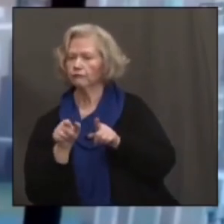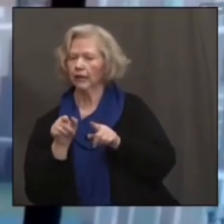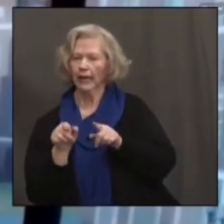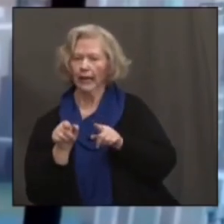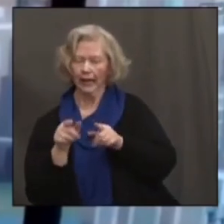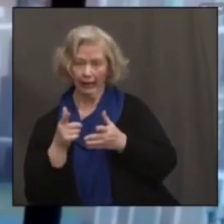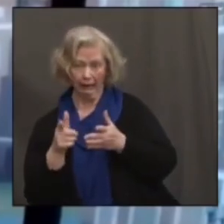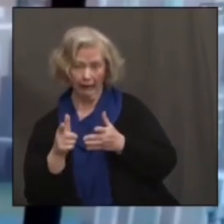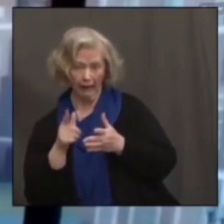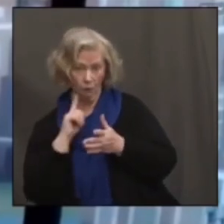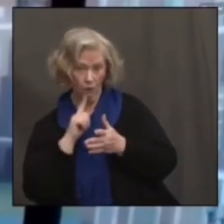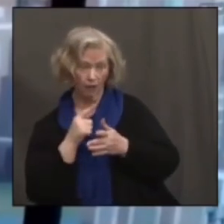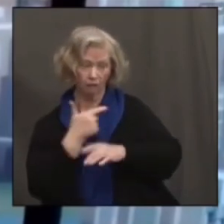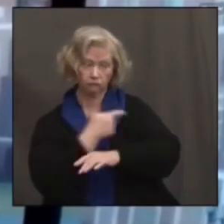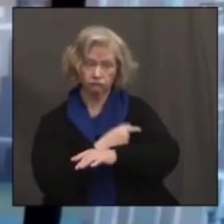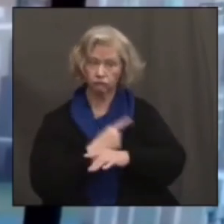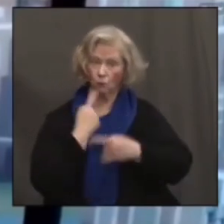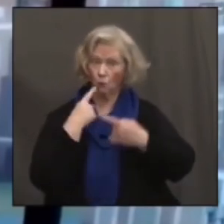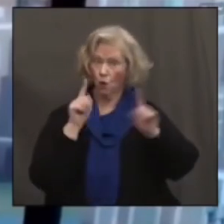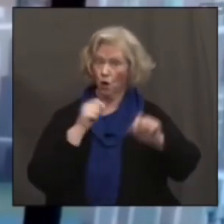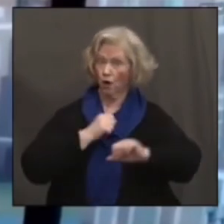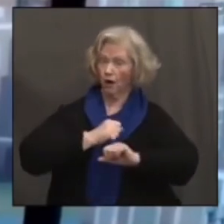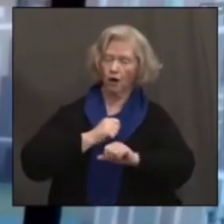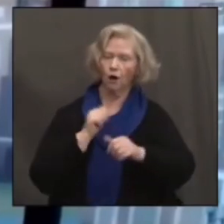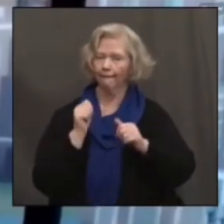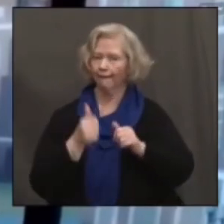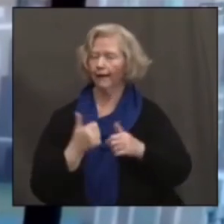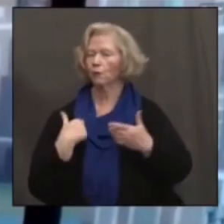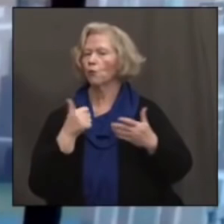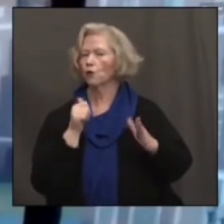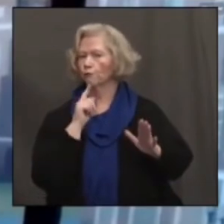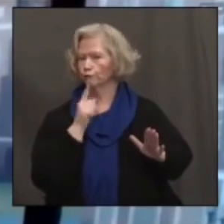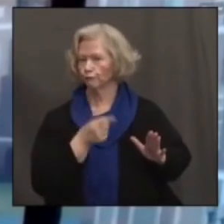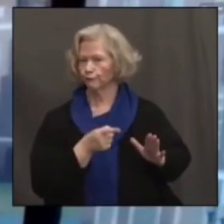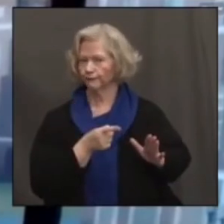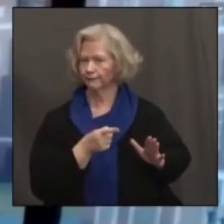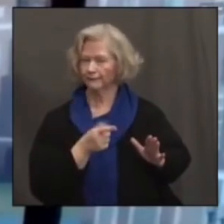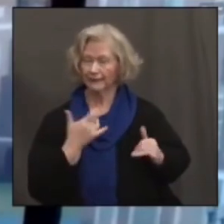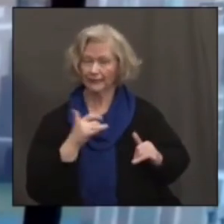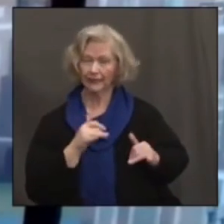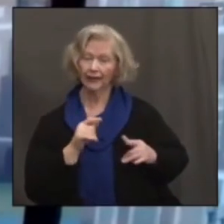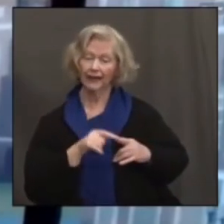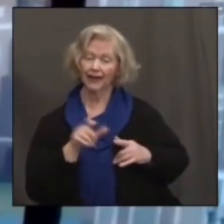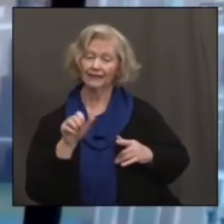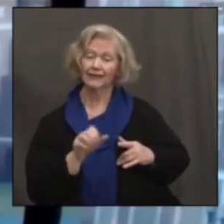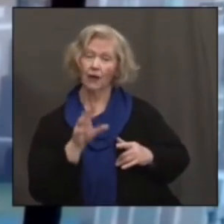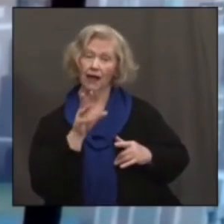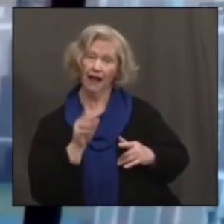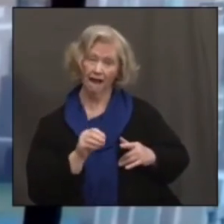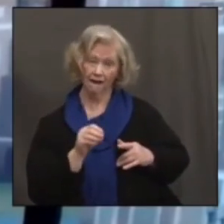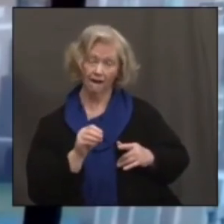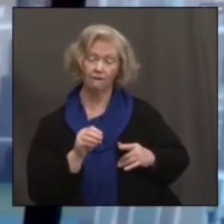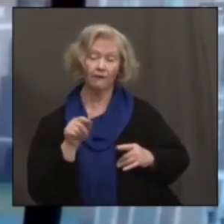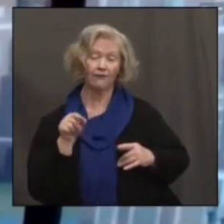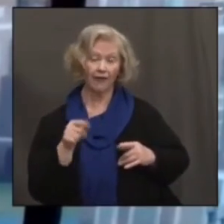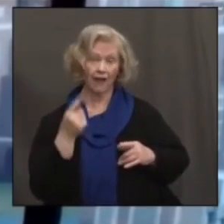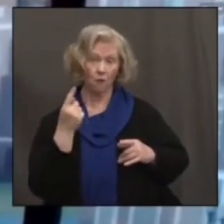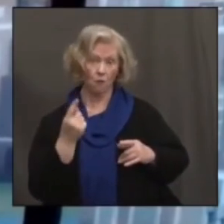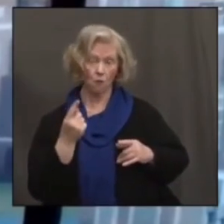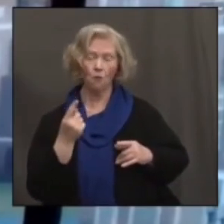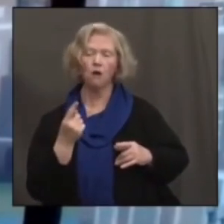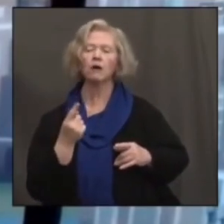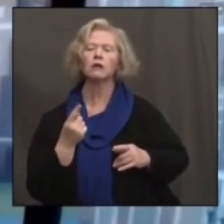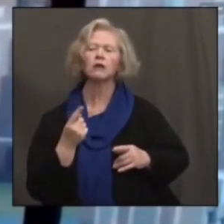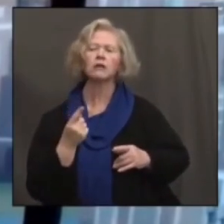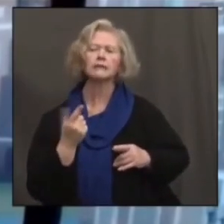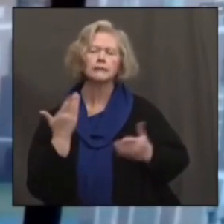understand whether certain variants actually can escape the vaccine. We know that, for example, the South African variant, there may be